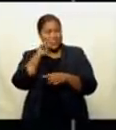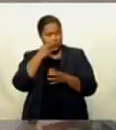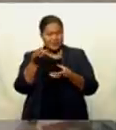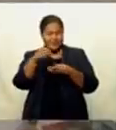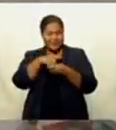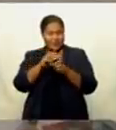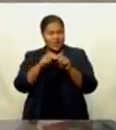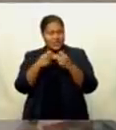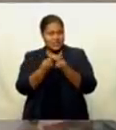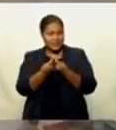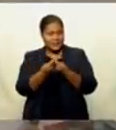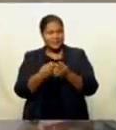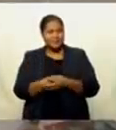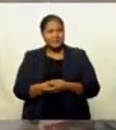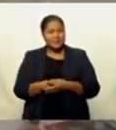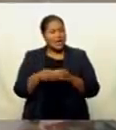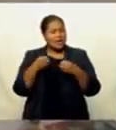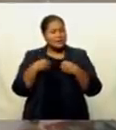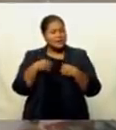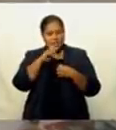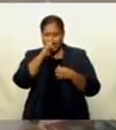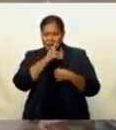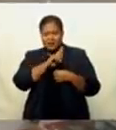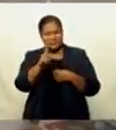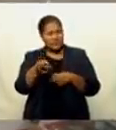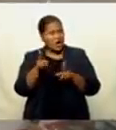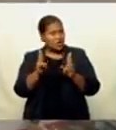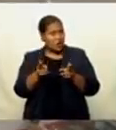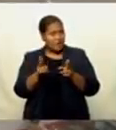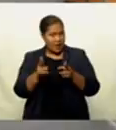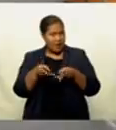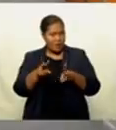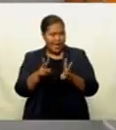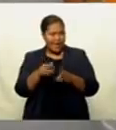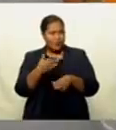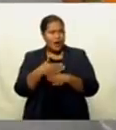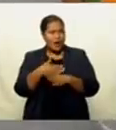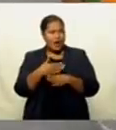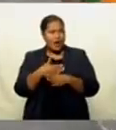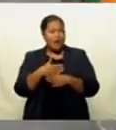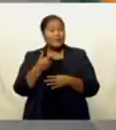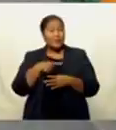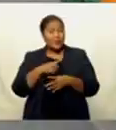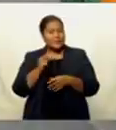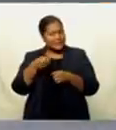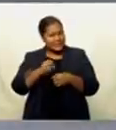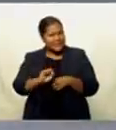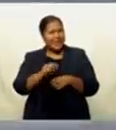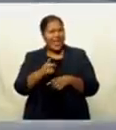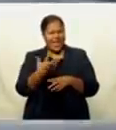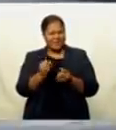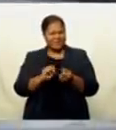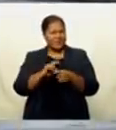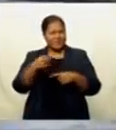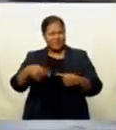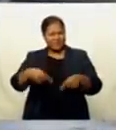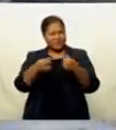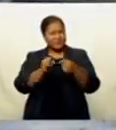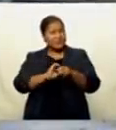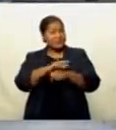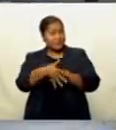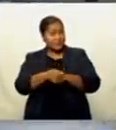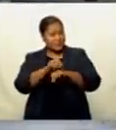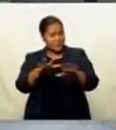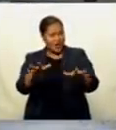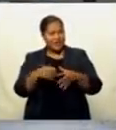reports. Businesses cannot go back to operating in the usual manner, as we are still battling the second wave of the pandemic. With a number